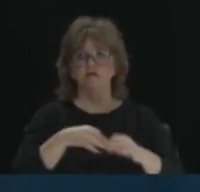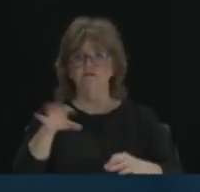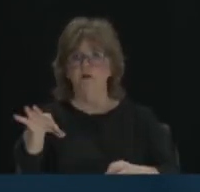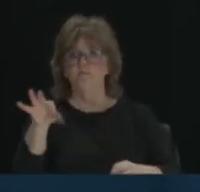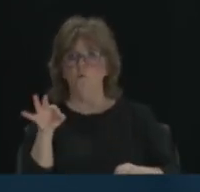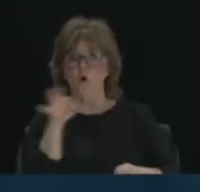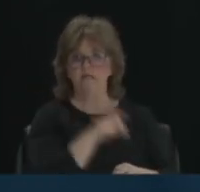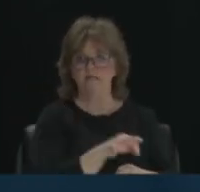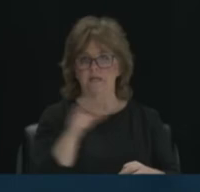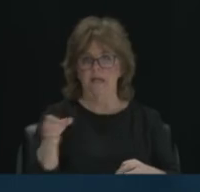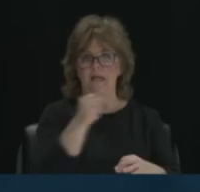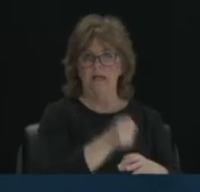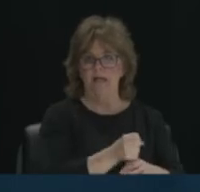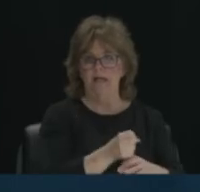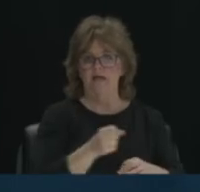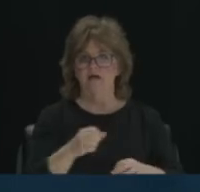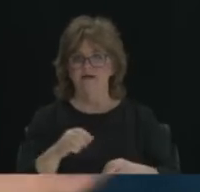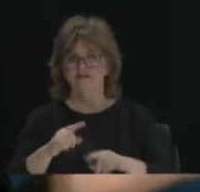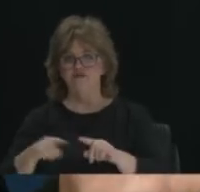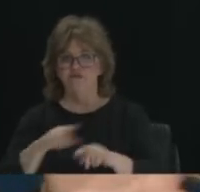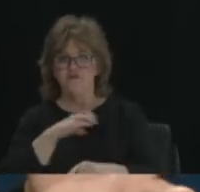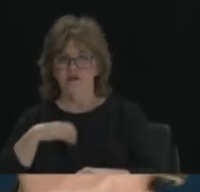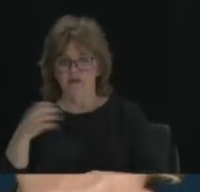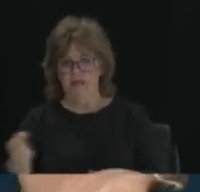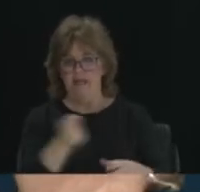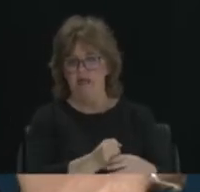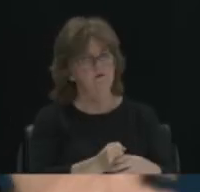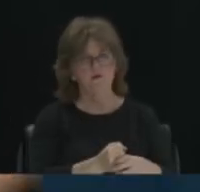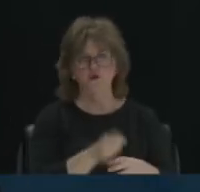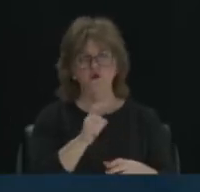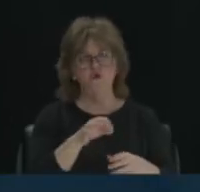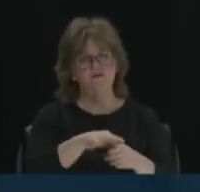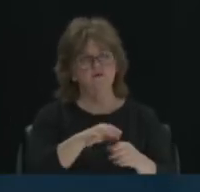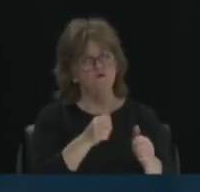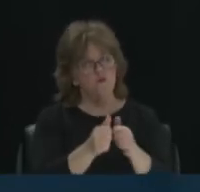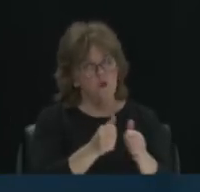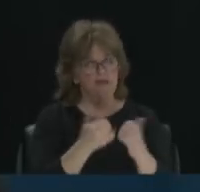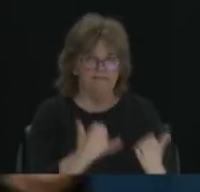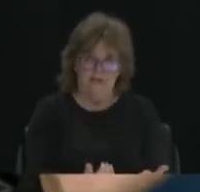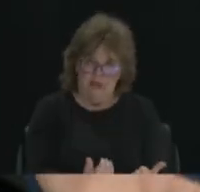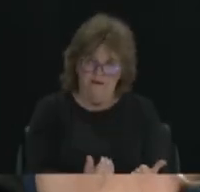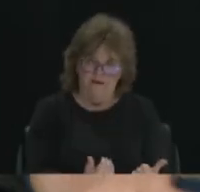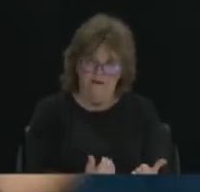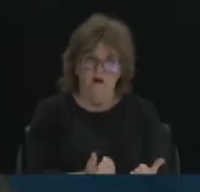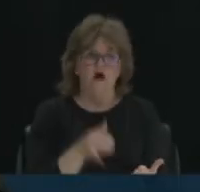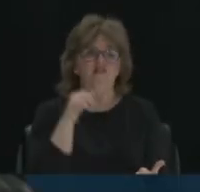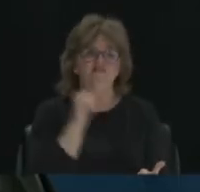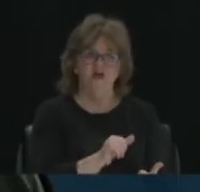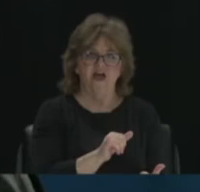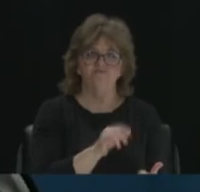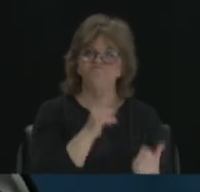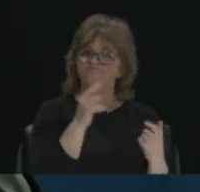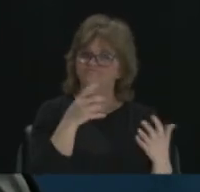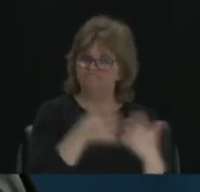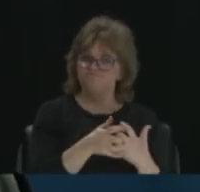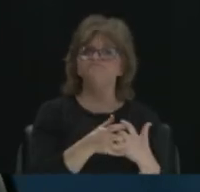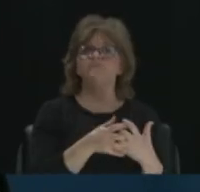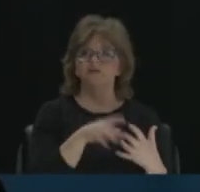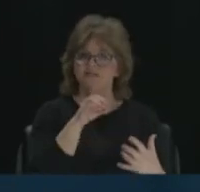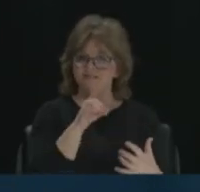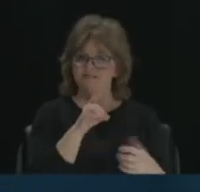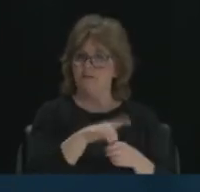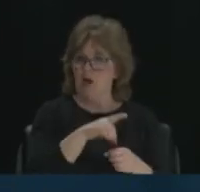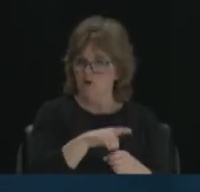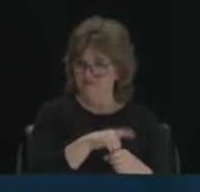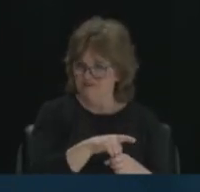by the chairs of the political parties. Right. Now you have a true democracy. So now anybody can